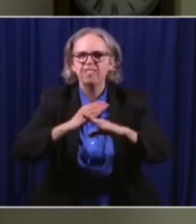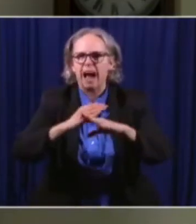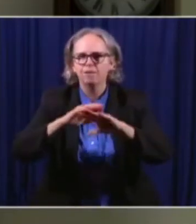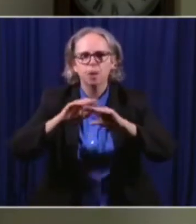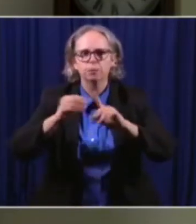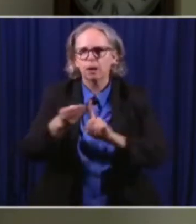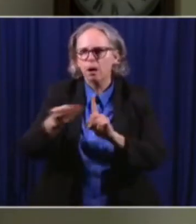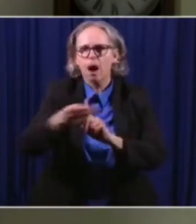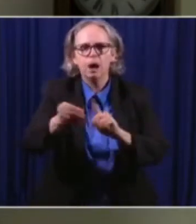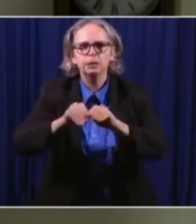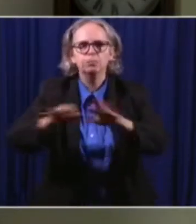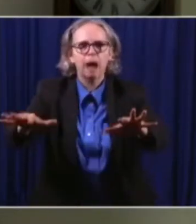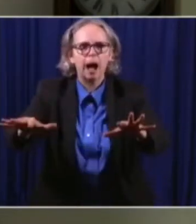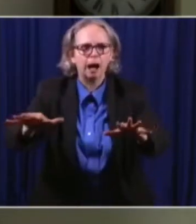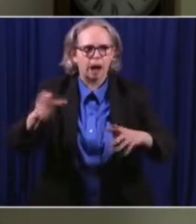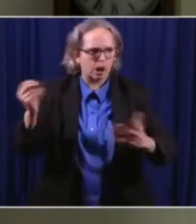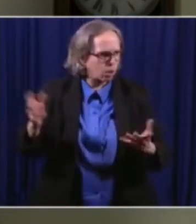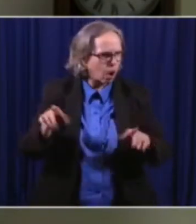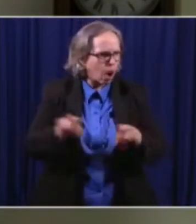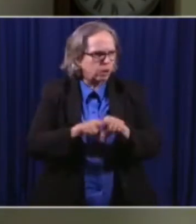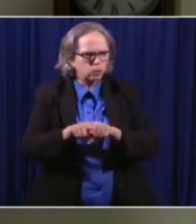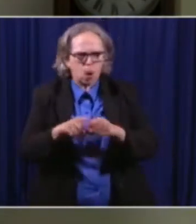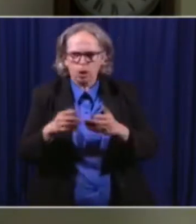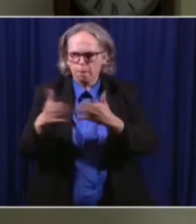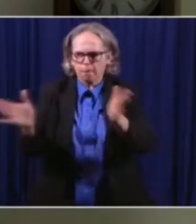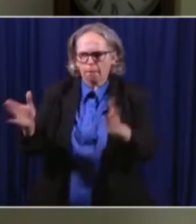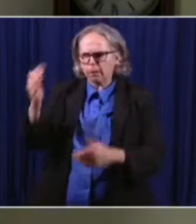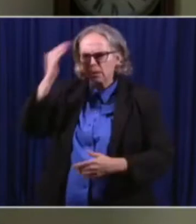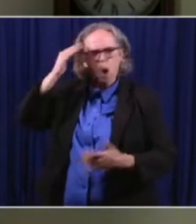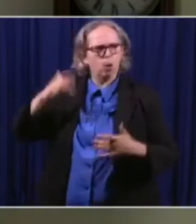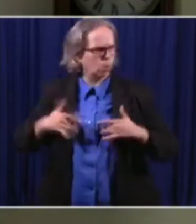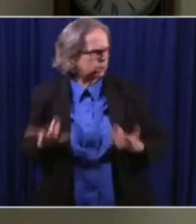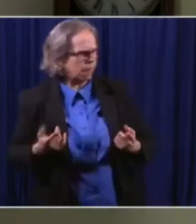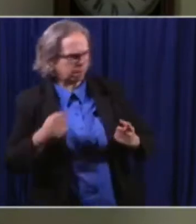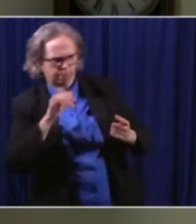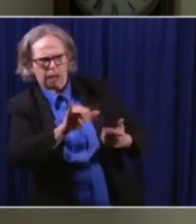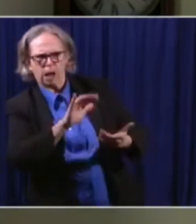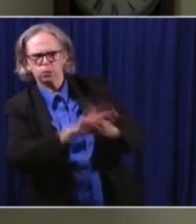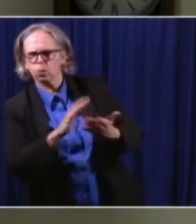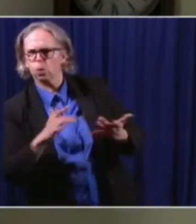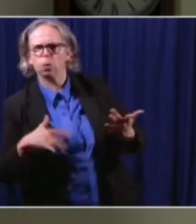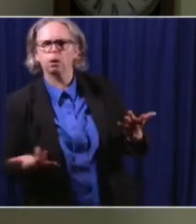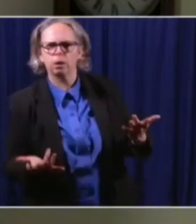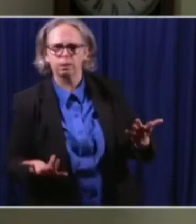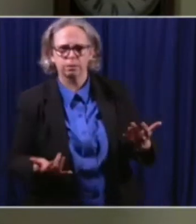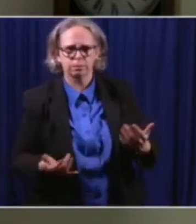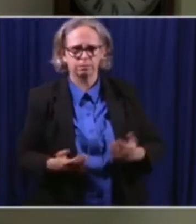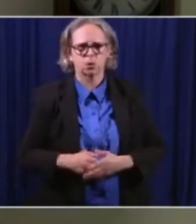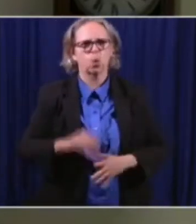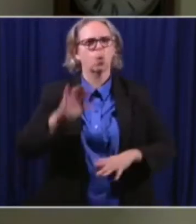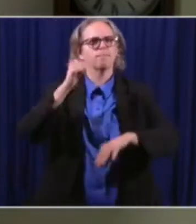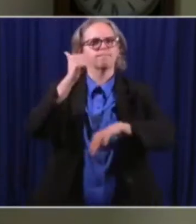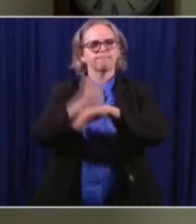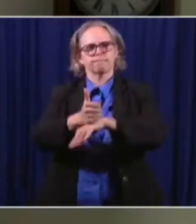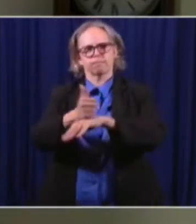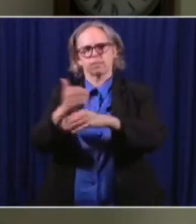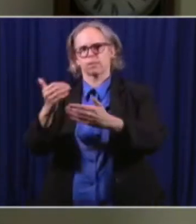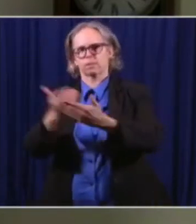on. So we'll be issuing an order that requires schools to establish a reporting mechanism for parents to report cases.